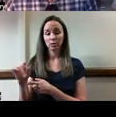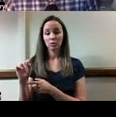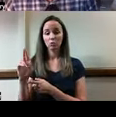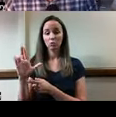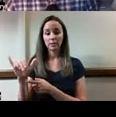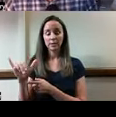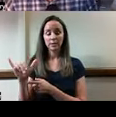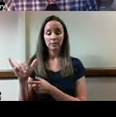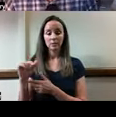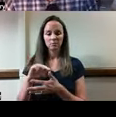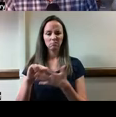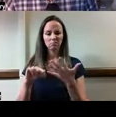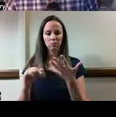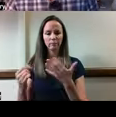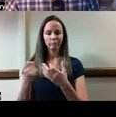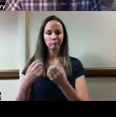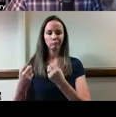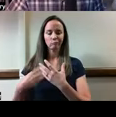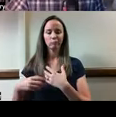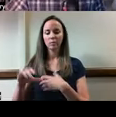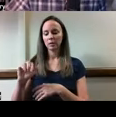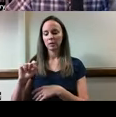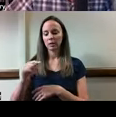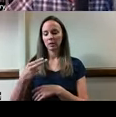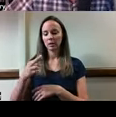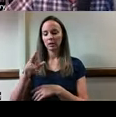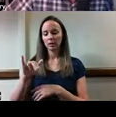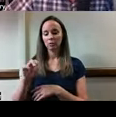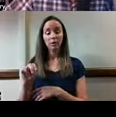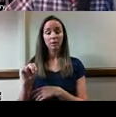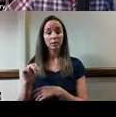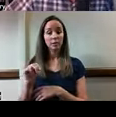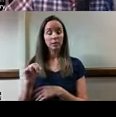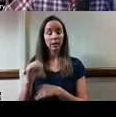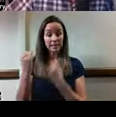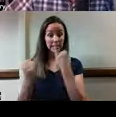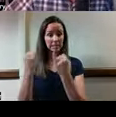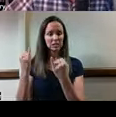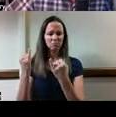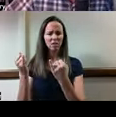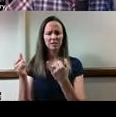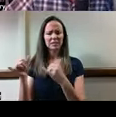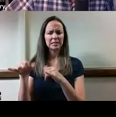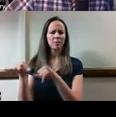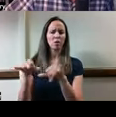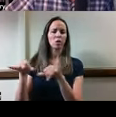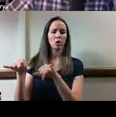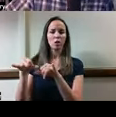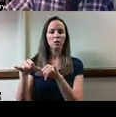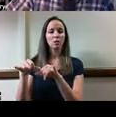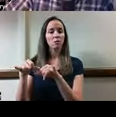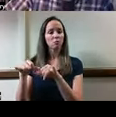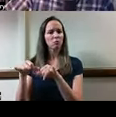Scott have suggested are similar and very thoughtful